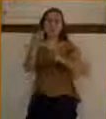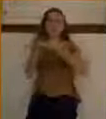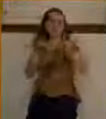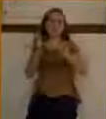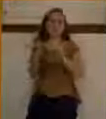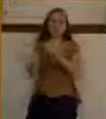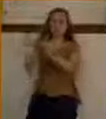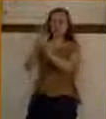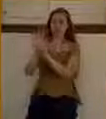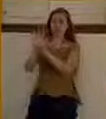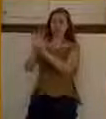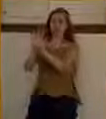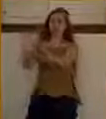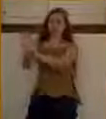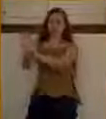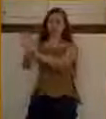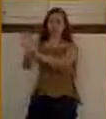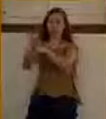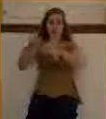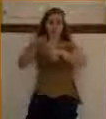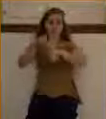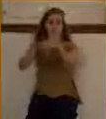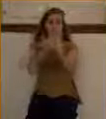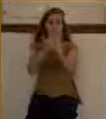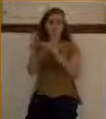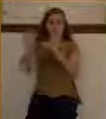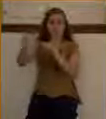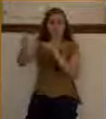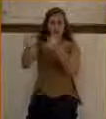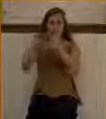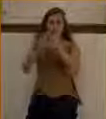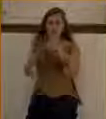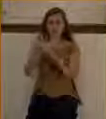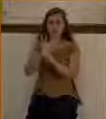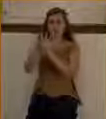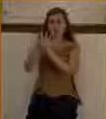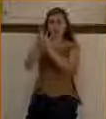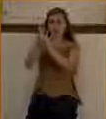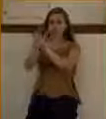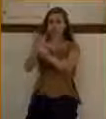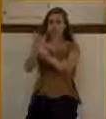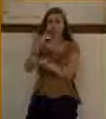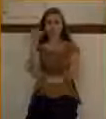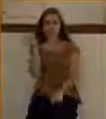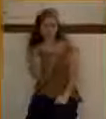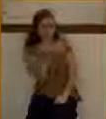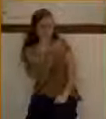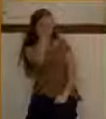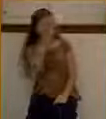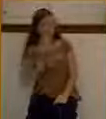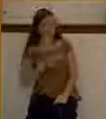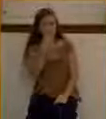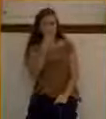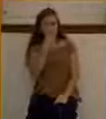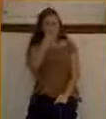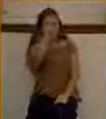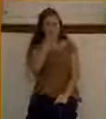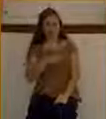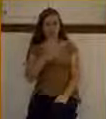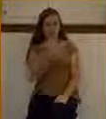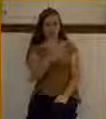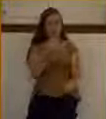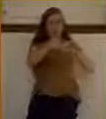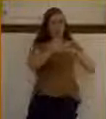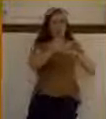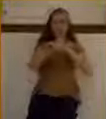And as they pass by this certain location, there's blind Bartimaeus we see in verse number 46. And he sat, the Bible says,